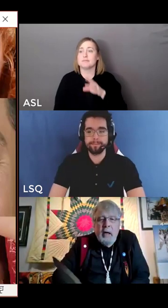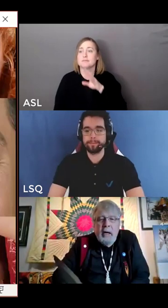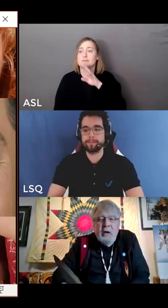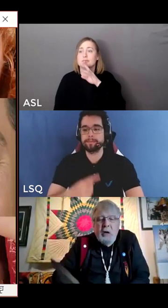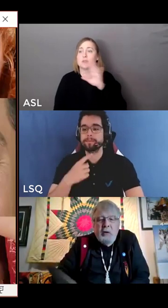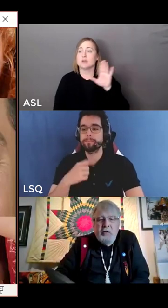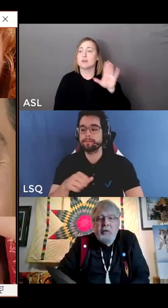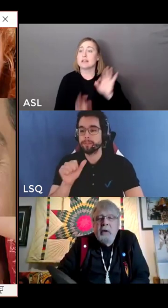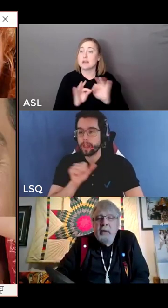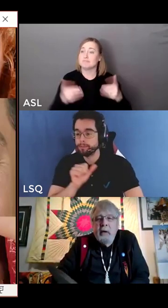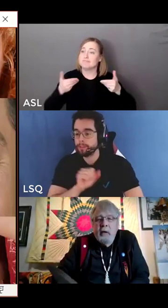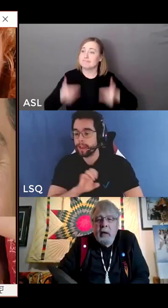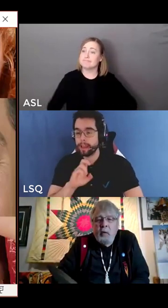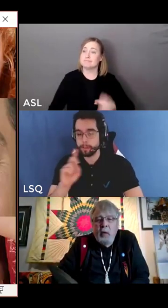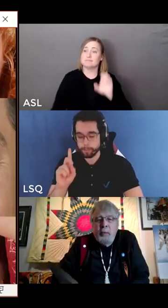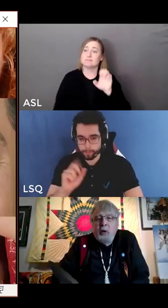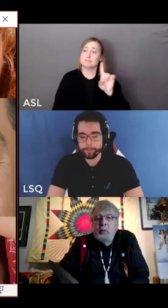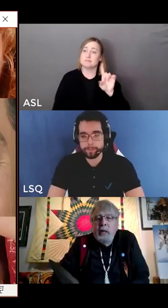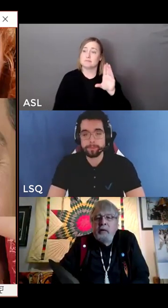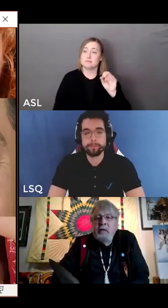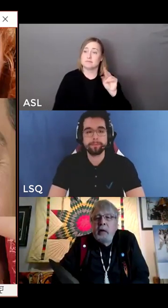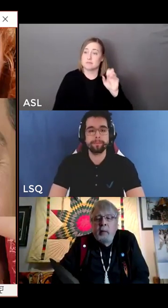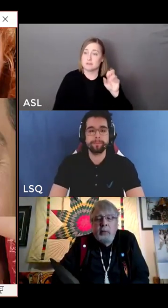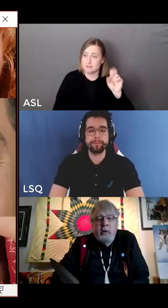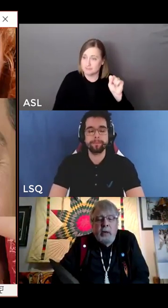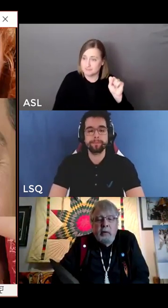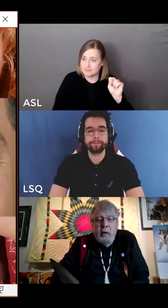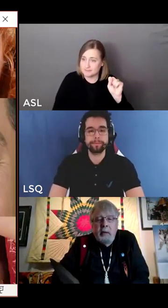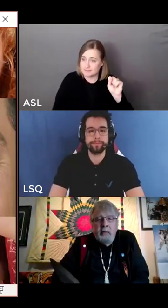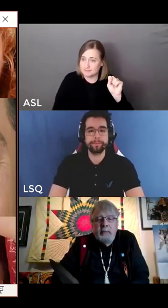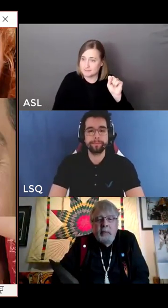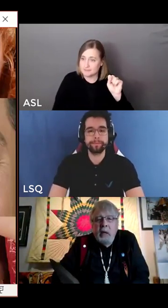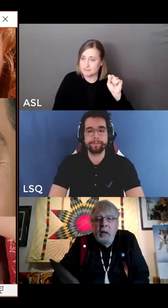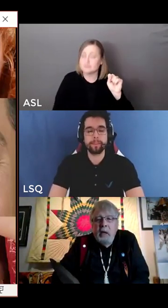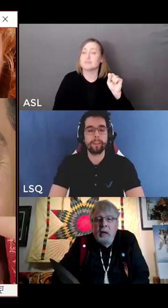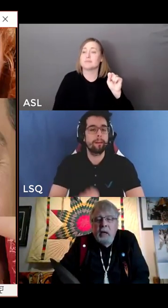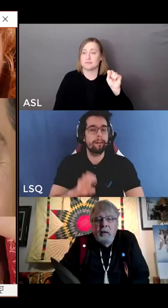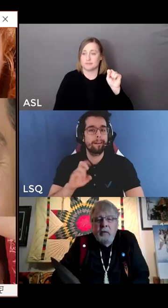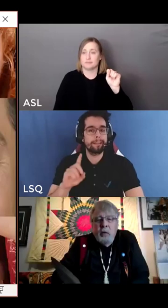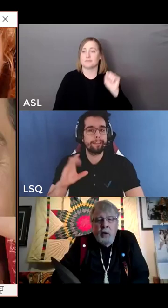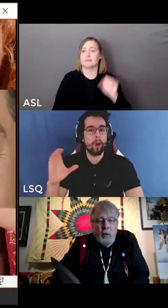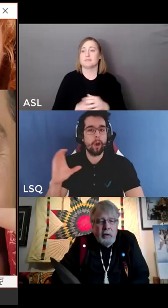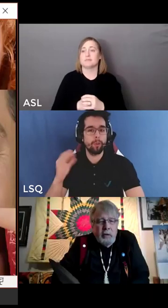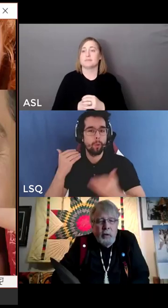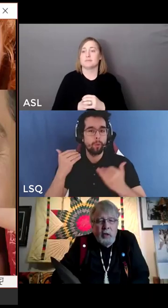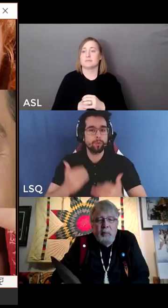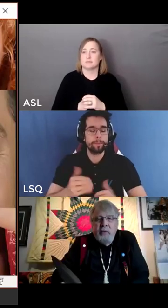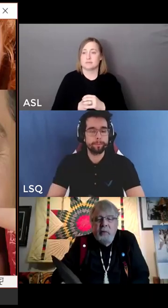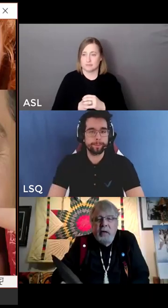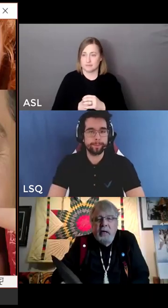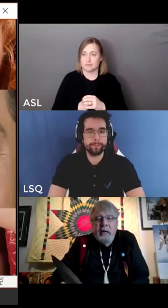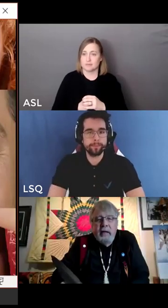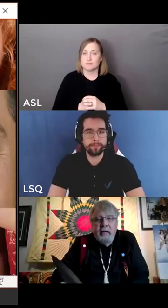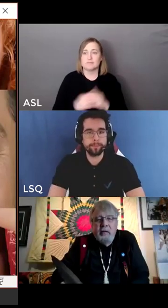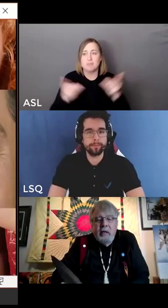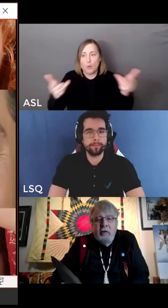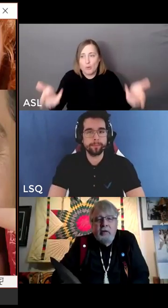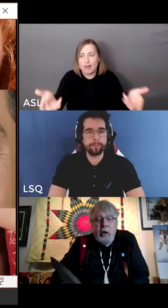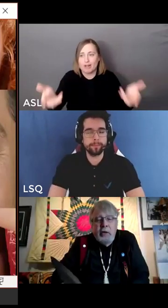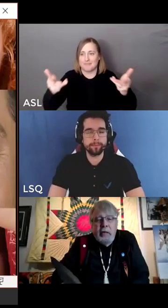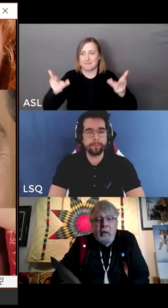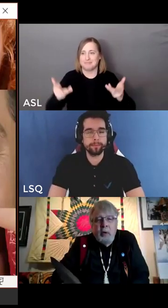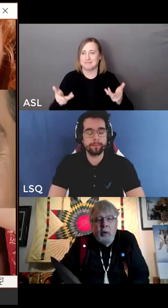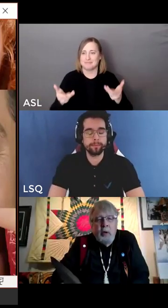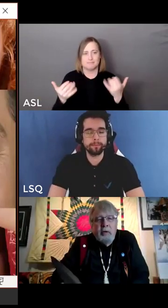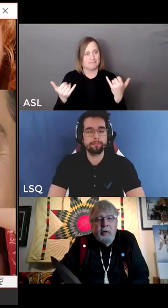Ed Connors, so I want to welcome everybody to